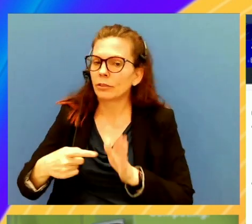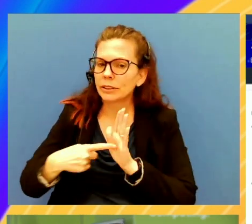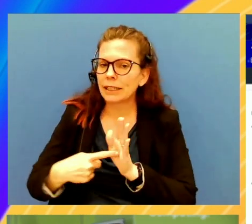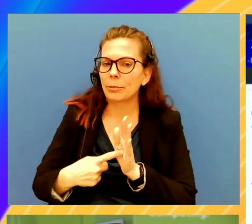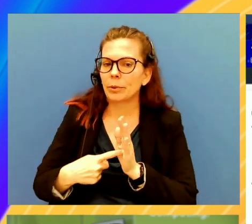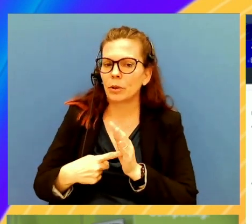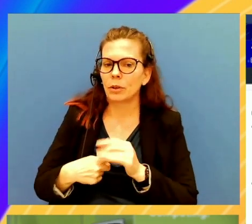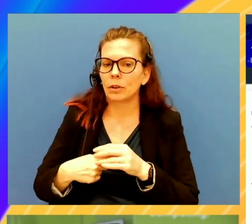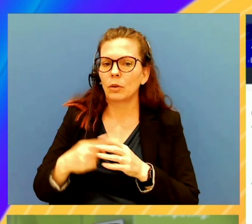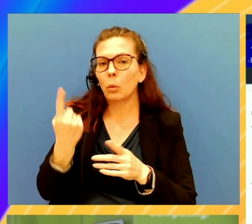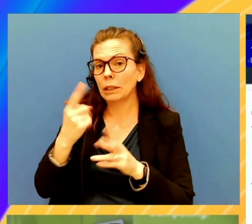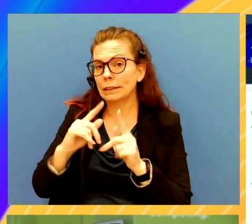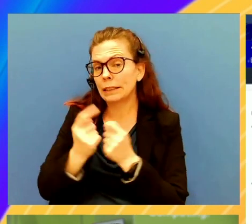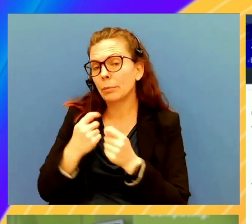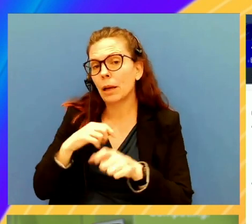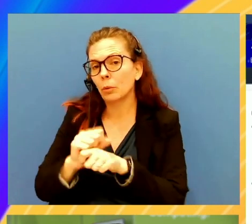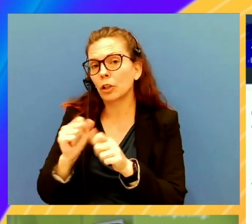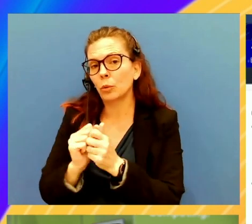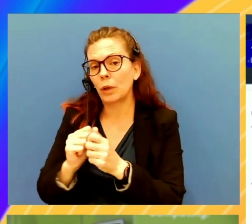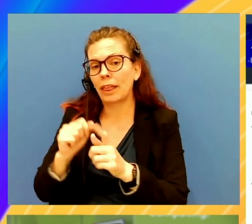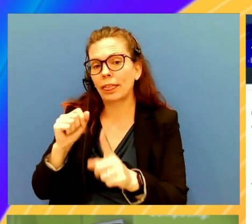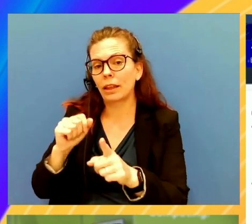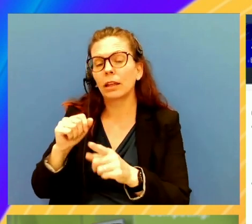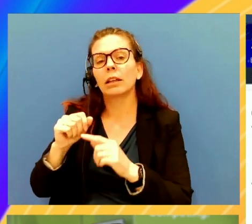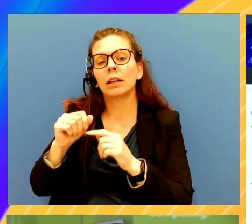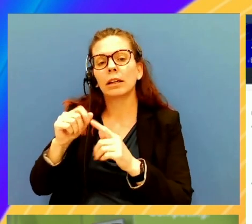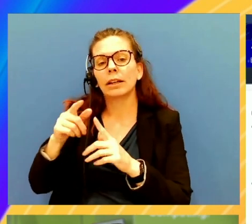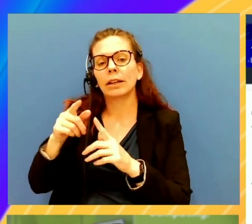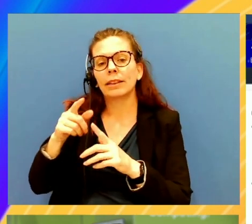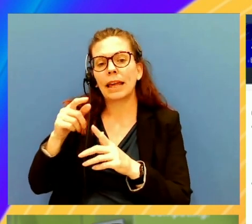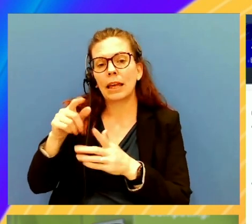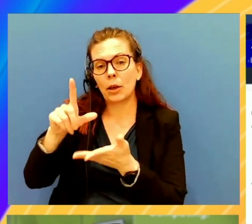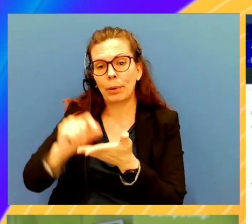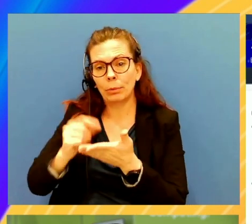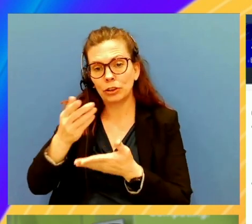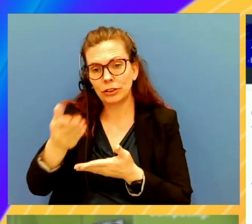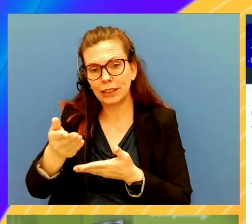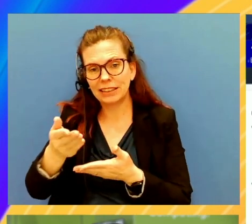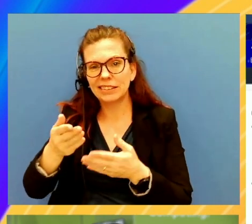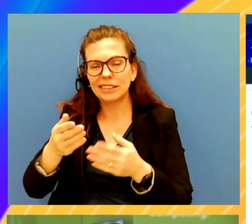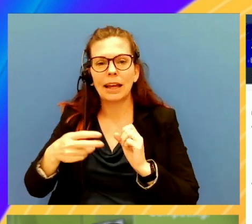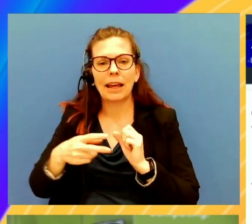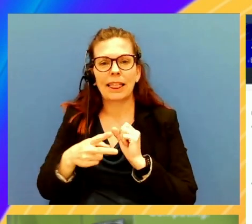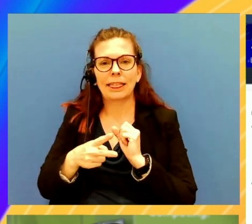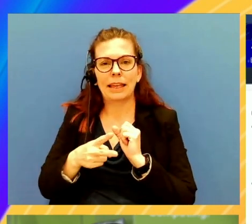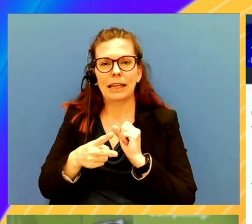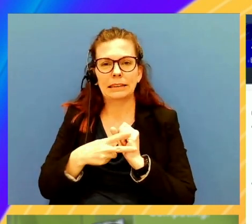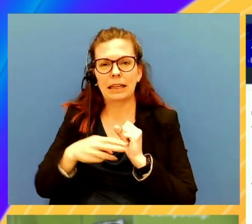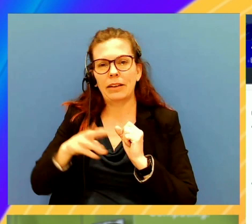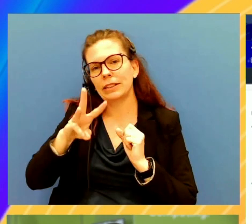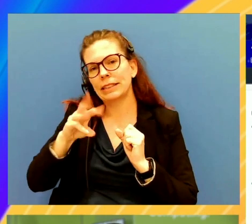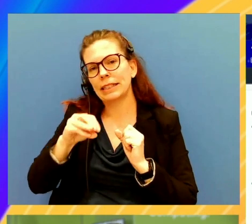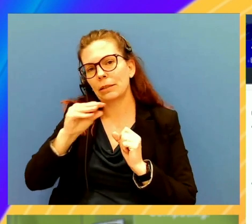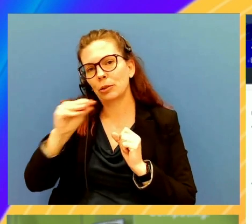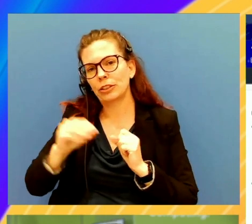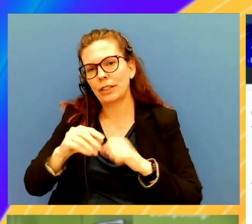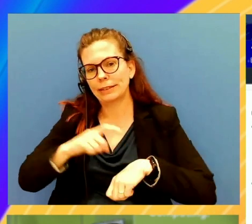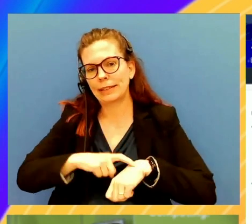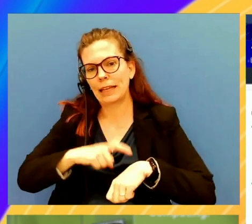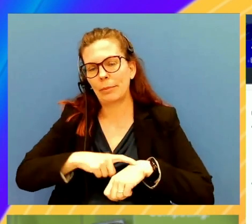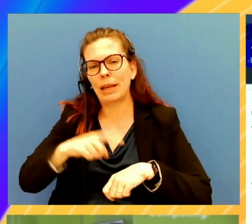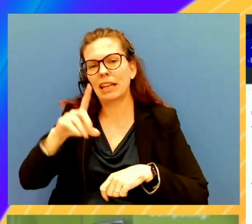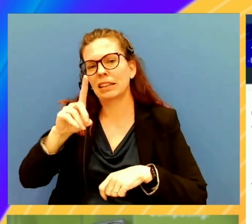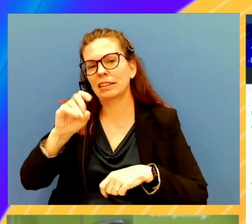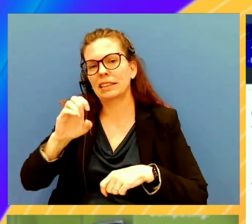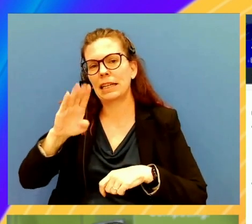teams that I'm working with at Audible was able to, like, leverage this and save over 60% time in debugging time because they